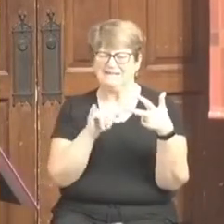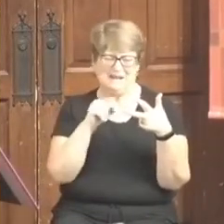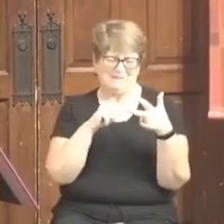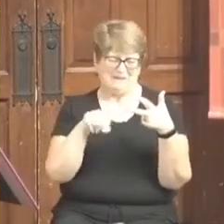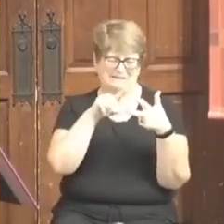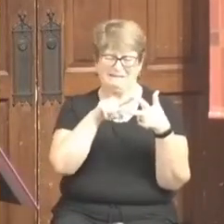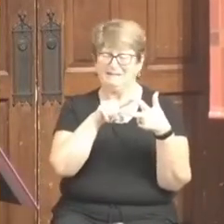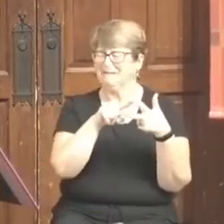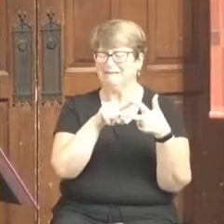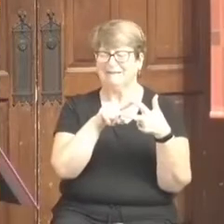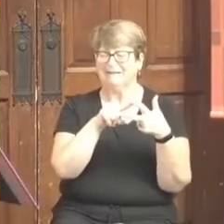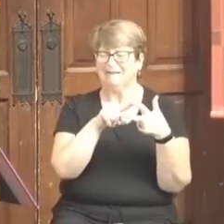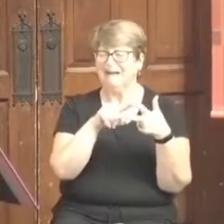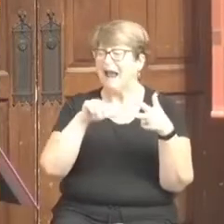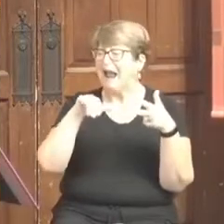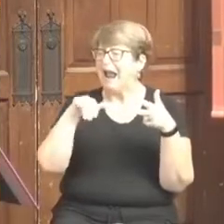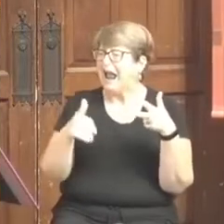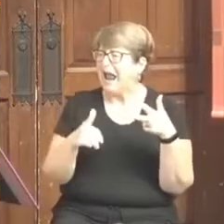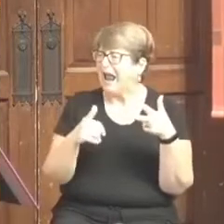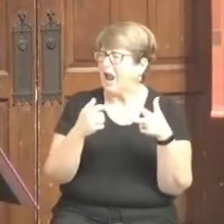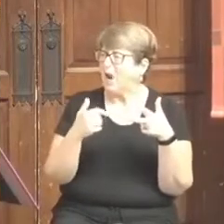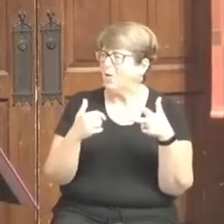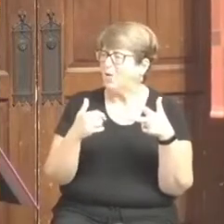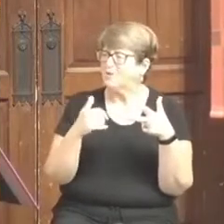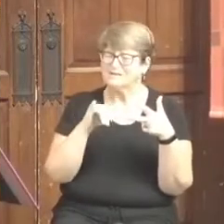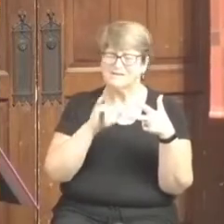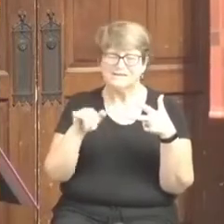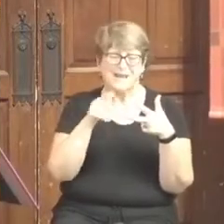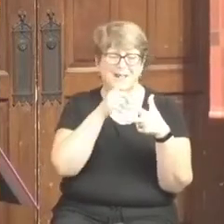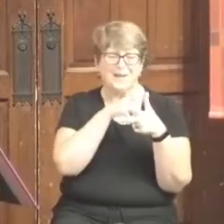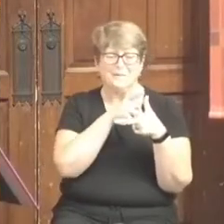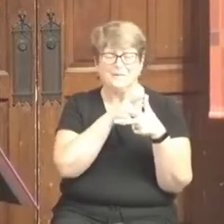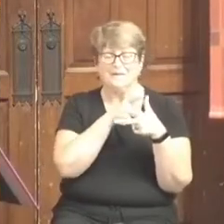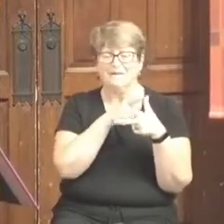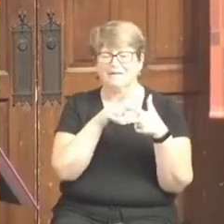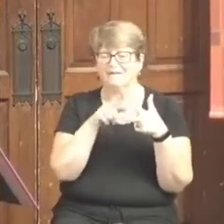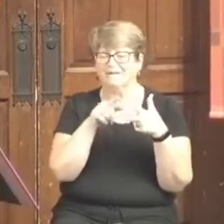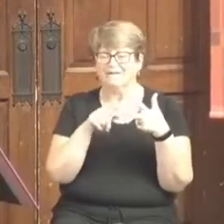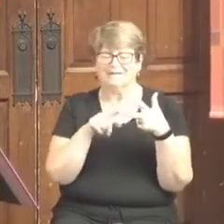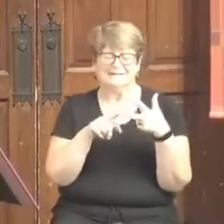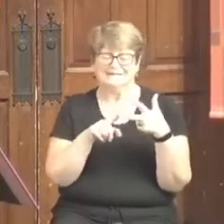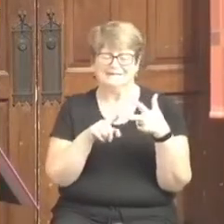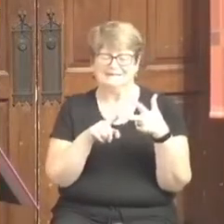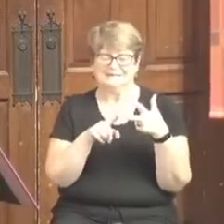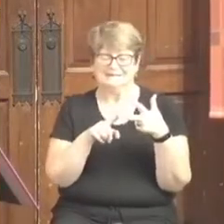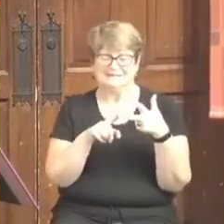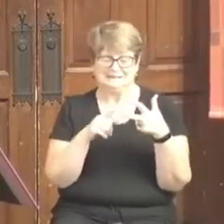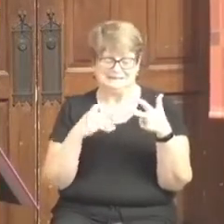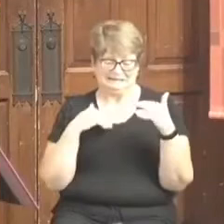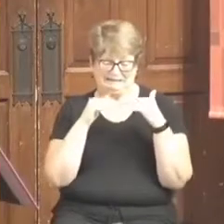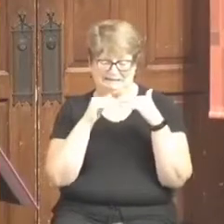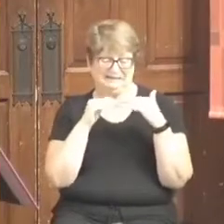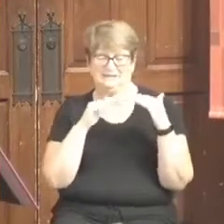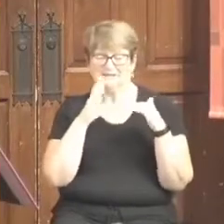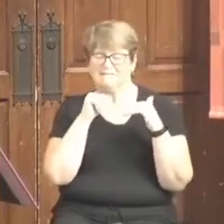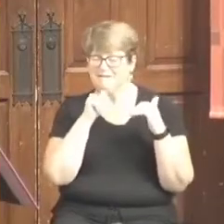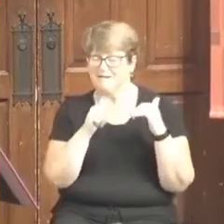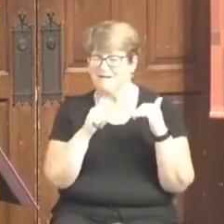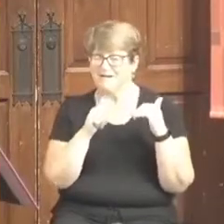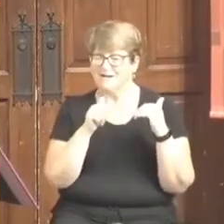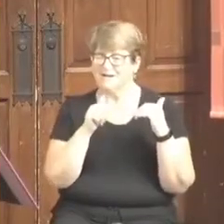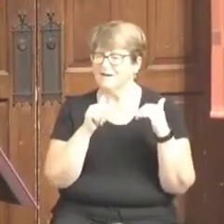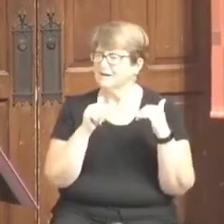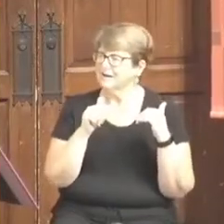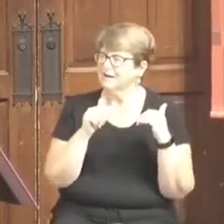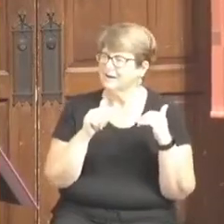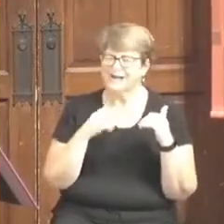Yackel? How am I ever going to be like Bishop May? So whenever I encounter something, I would say, I wonder what